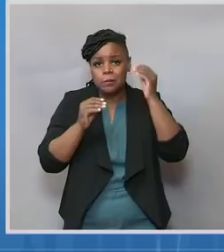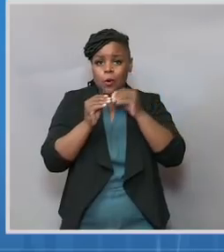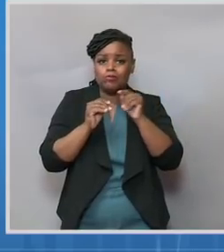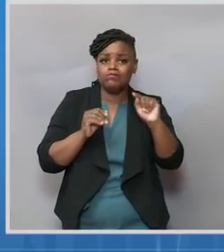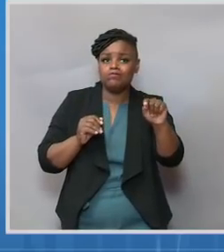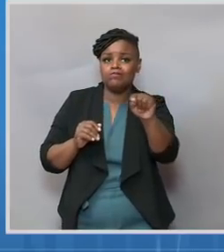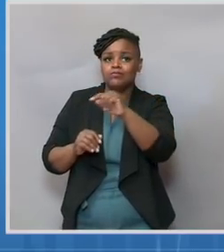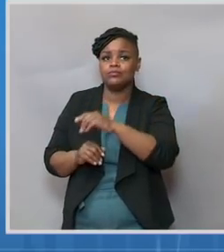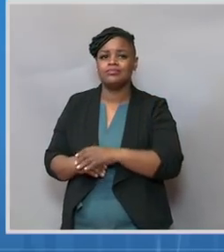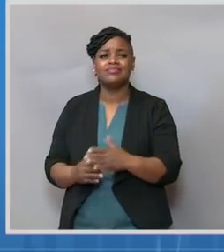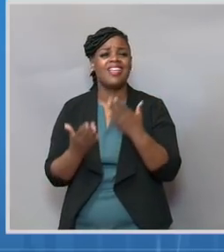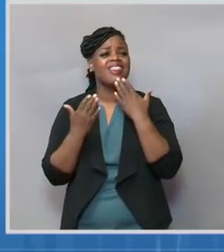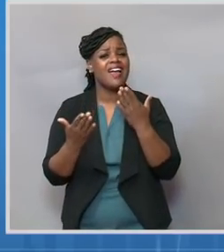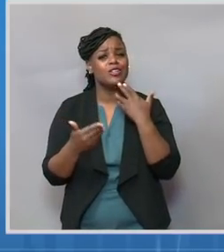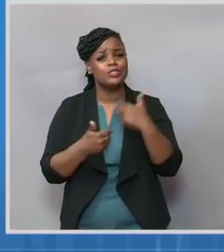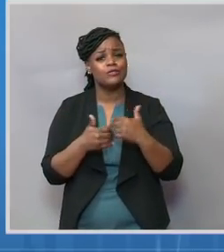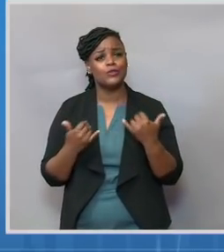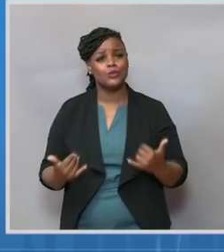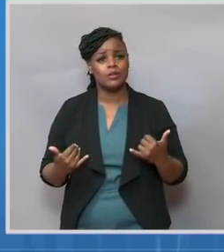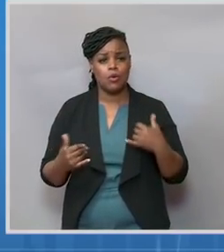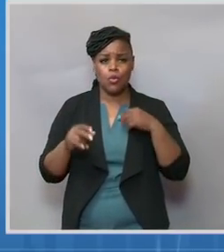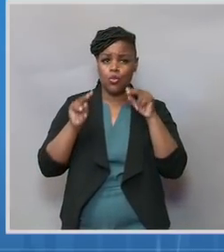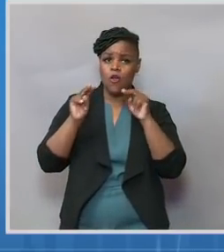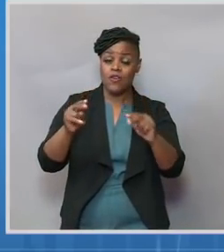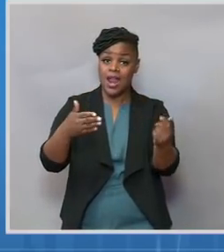today, and we look forward to briefing next week.